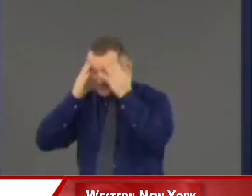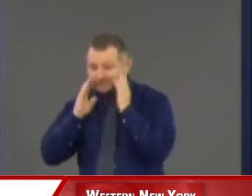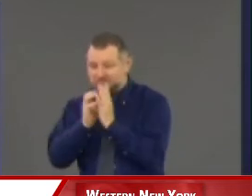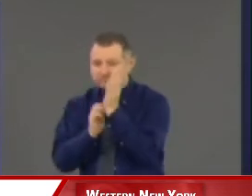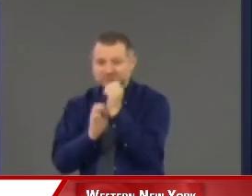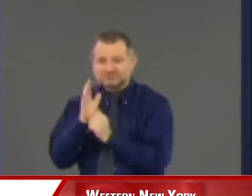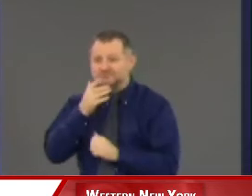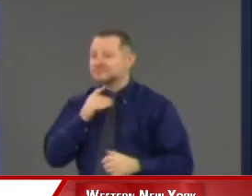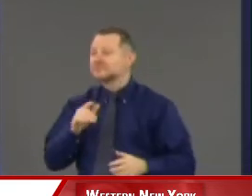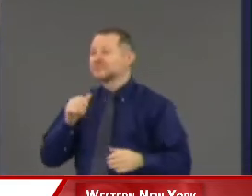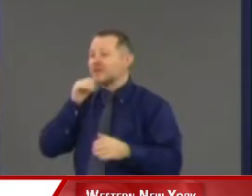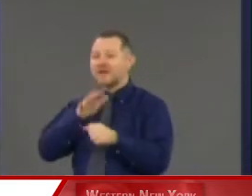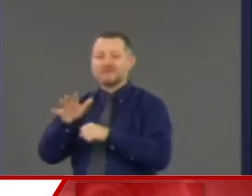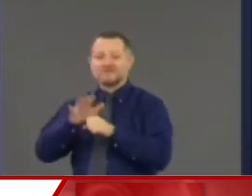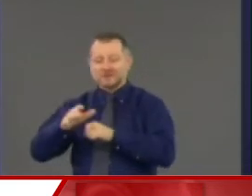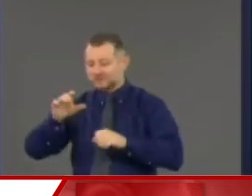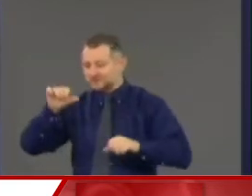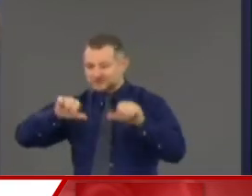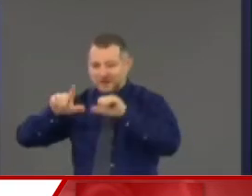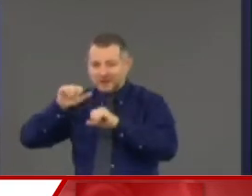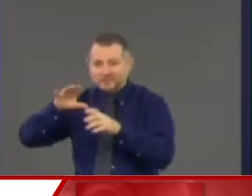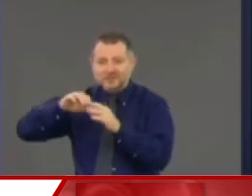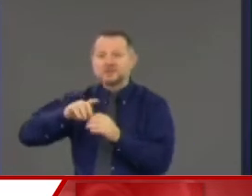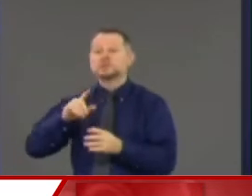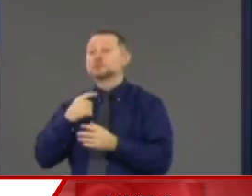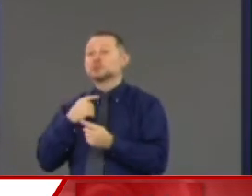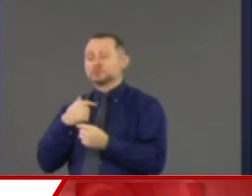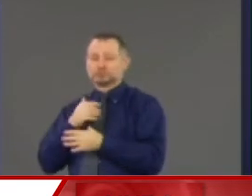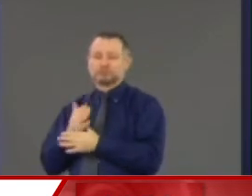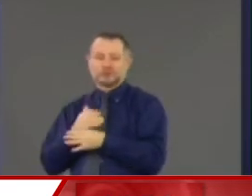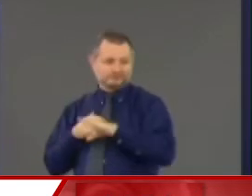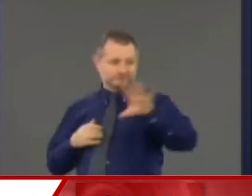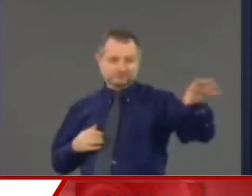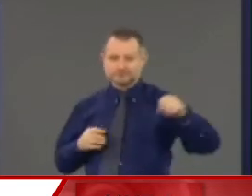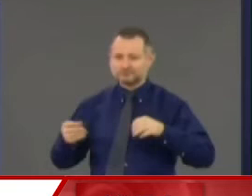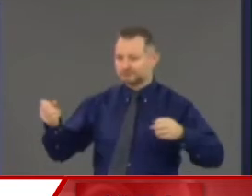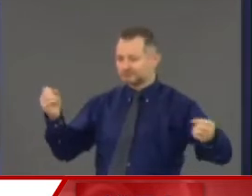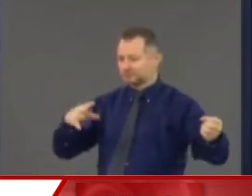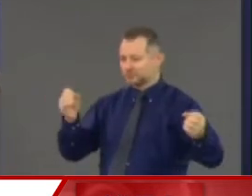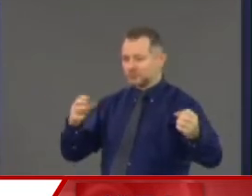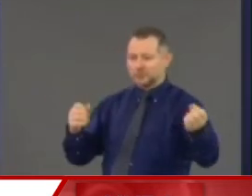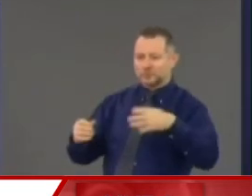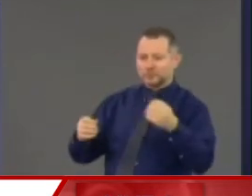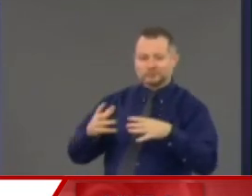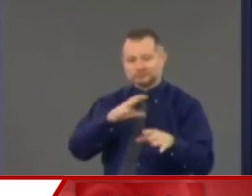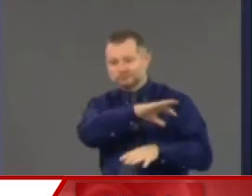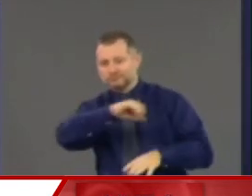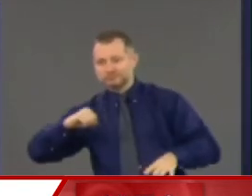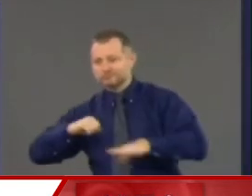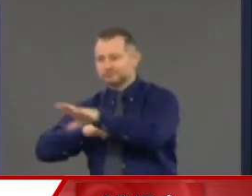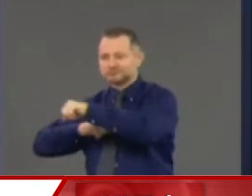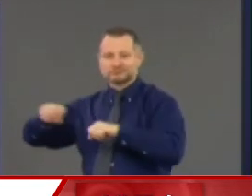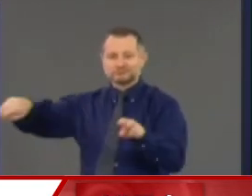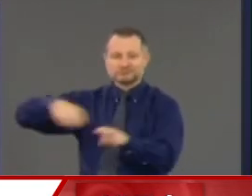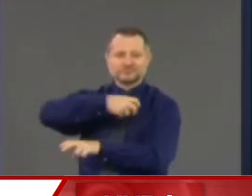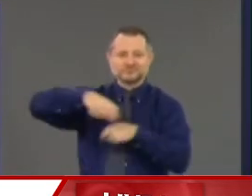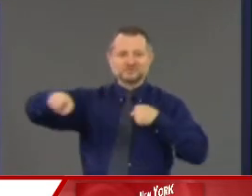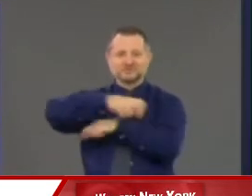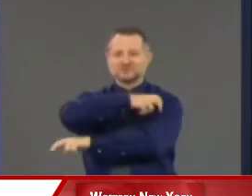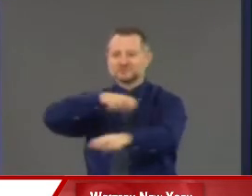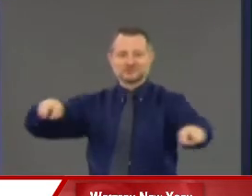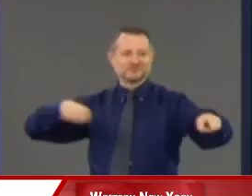reagents, we're going to share among and coordinate among all 100 private hospitals.